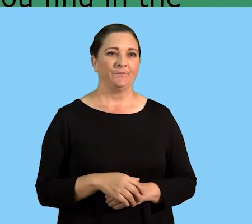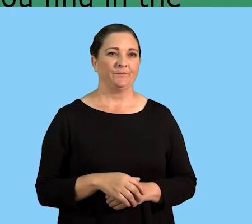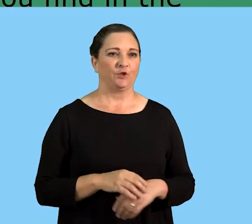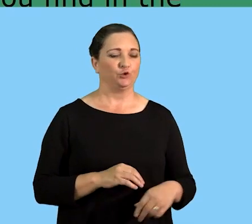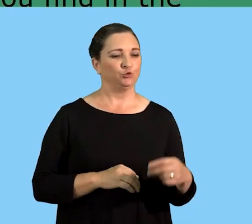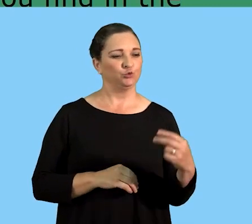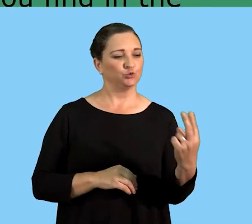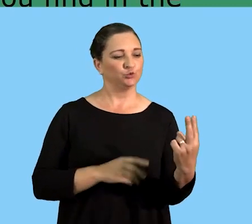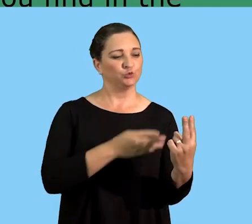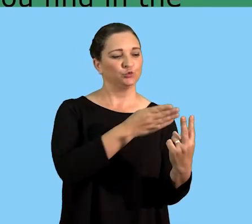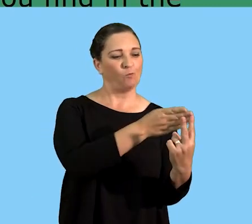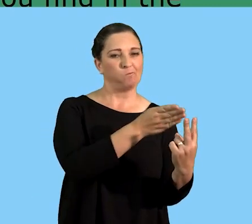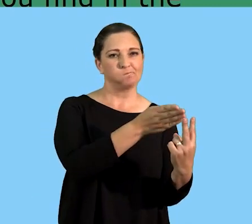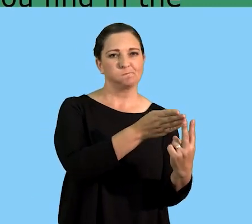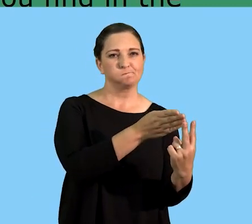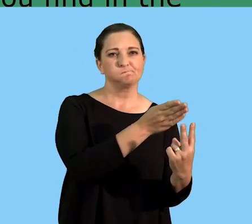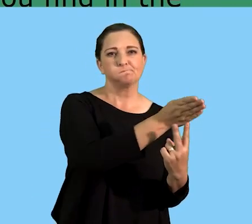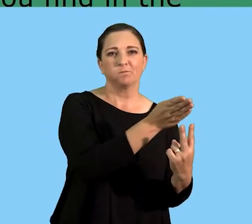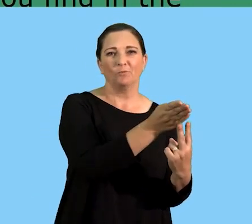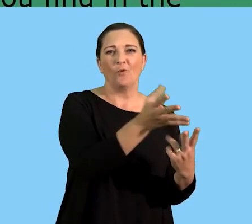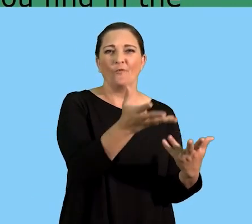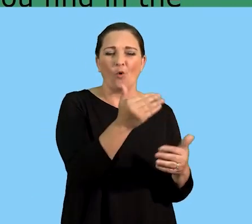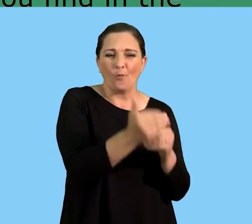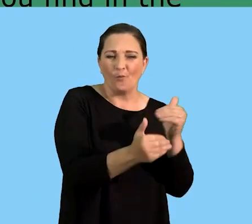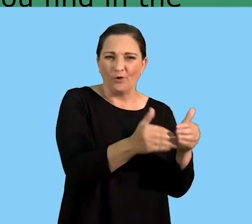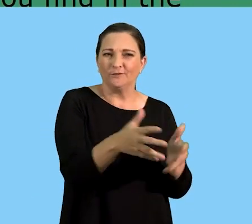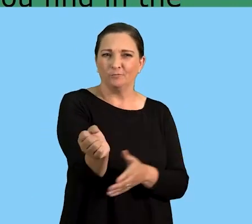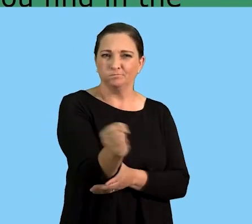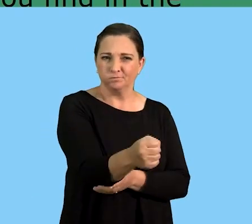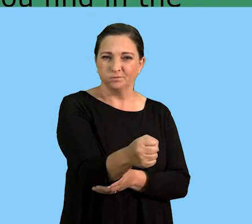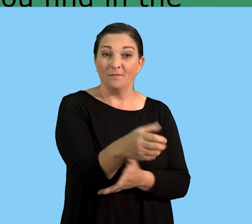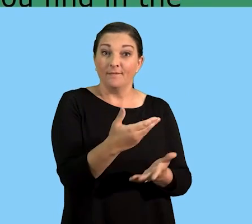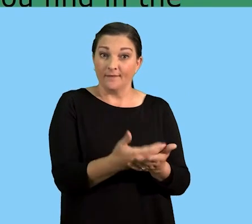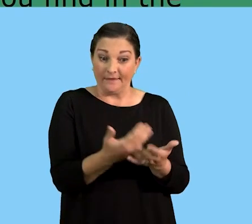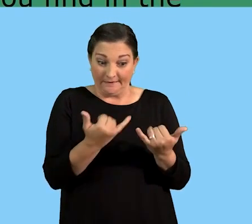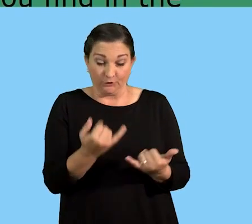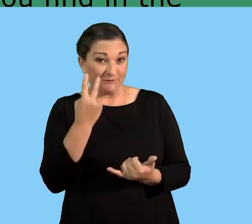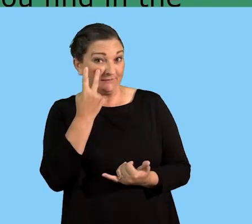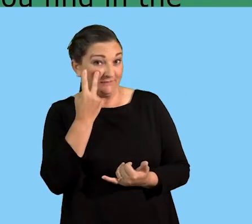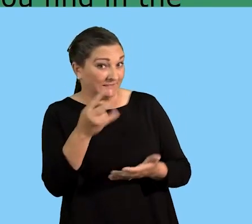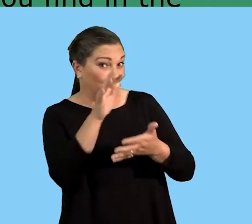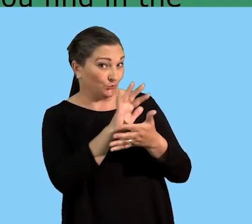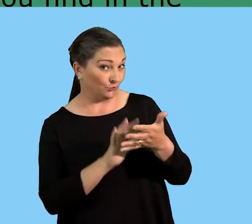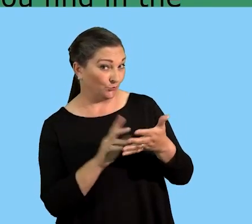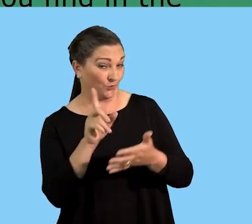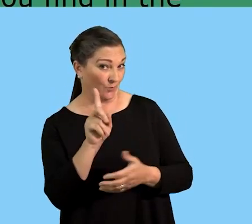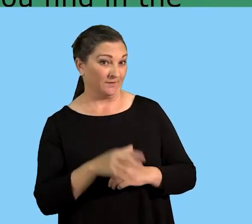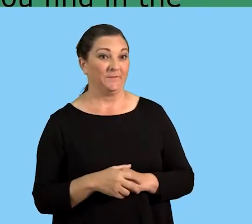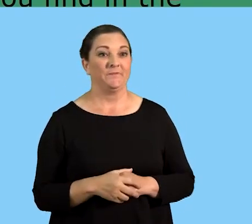which two aspects of the recruitment procedure can you find in the scenario?